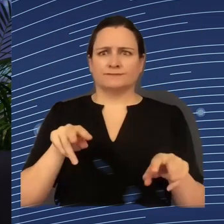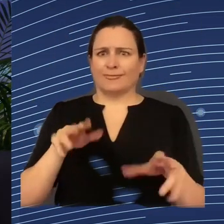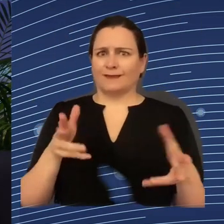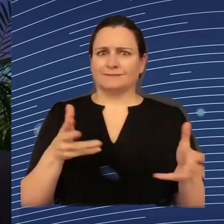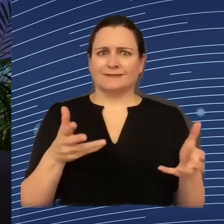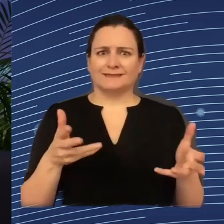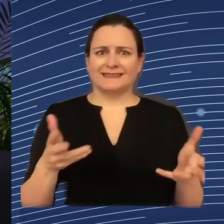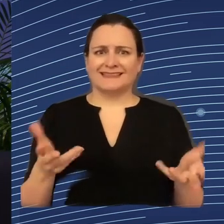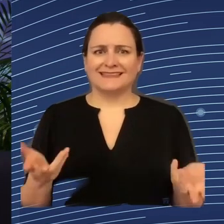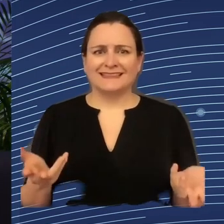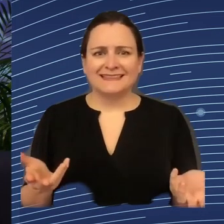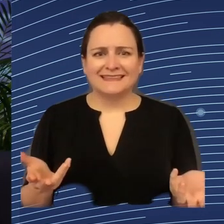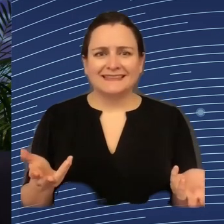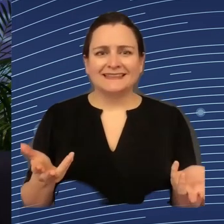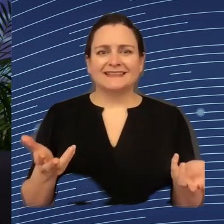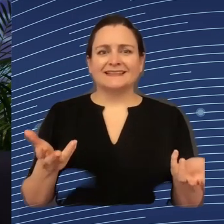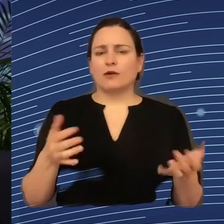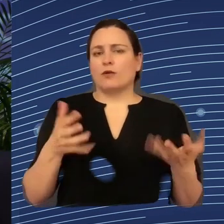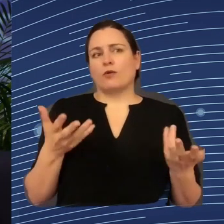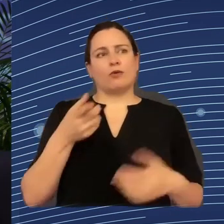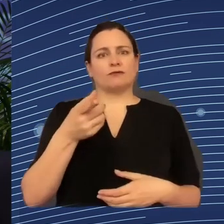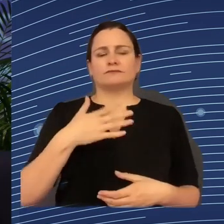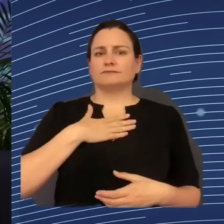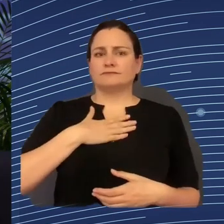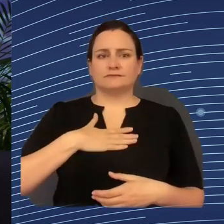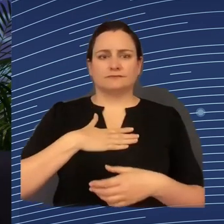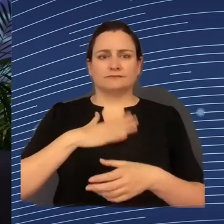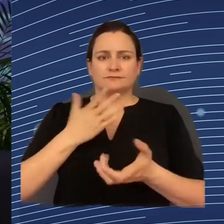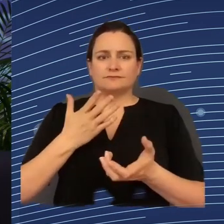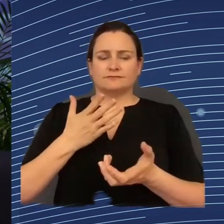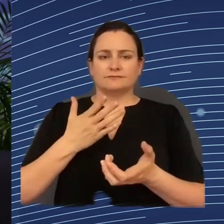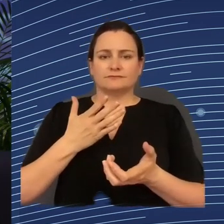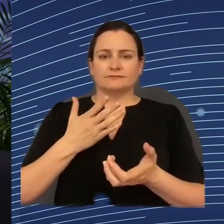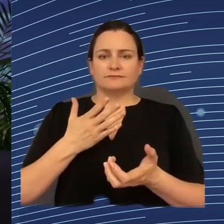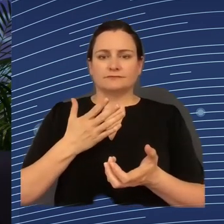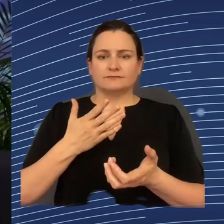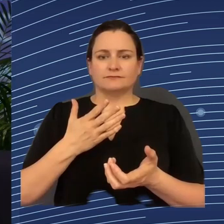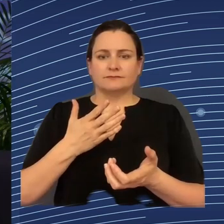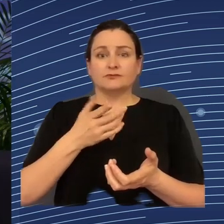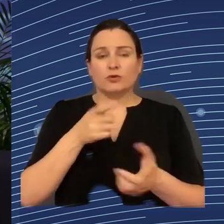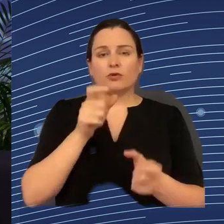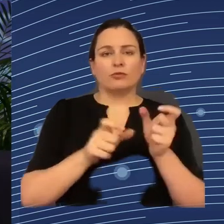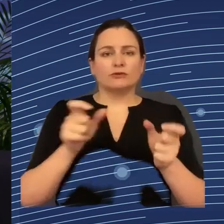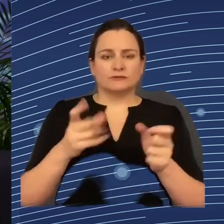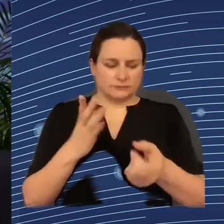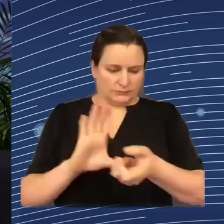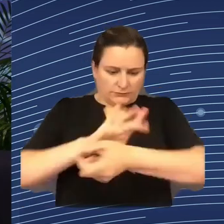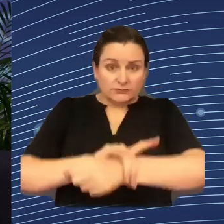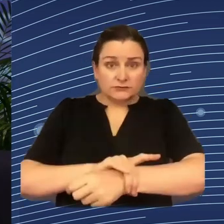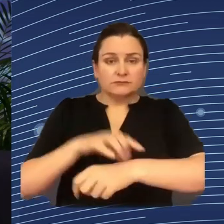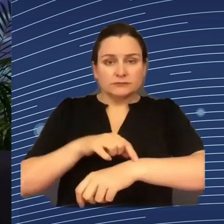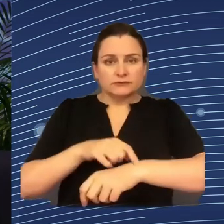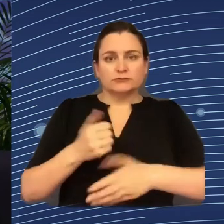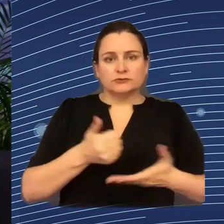arm bands with here the possibility to track them where they were. It's not okay if you cannot be